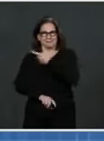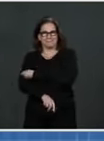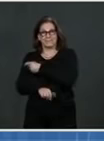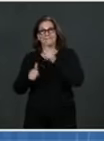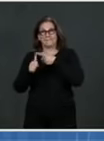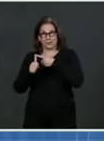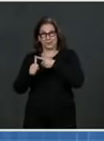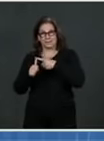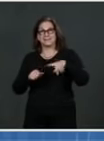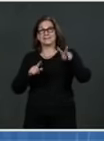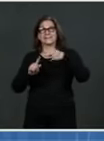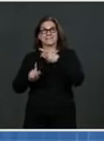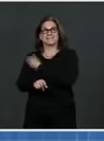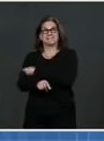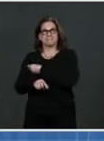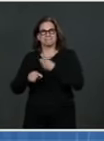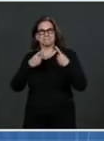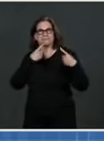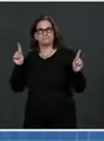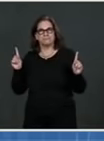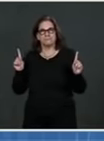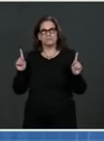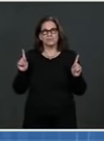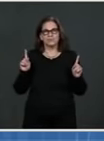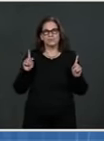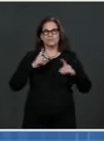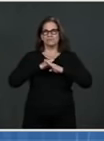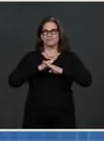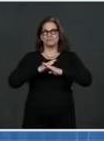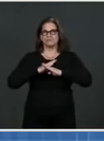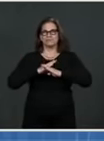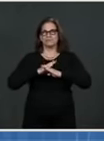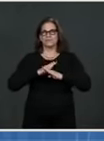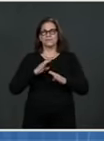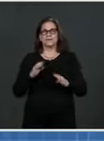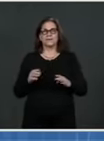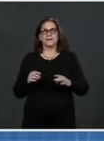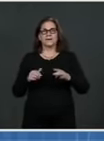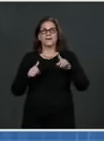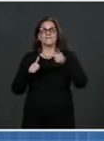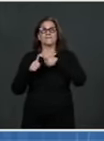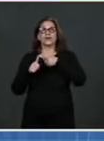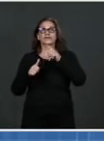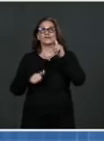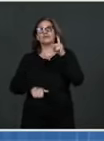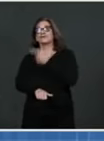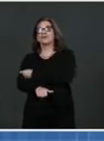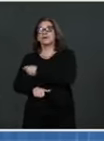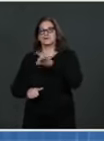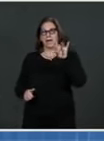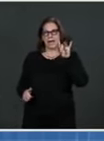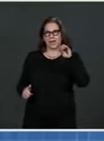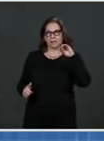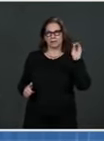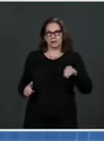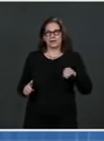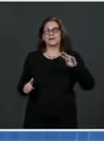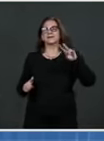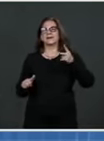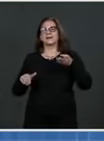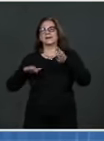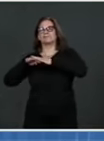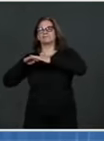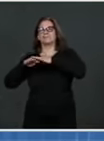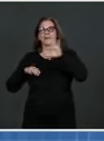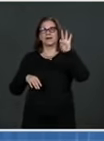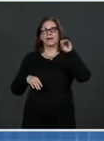dose. The risk of infection decreased by 80 percent after two weeks. Findings of this are all consistent with the